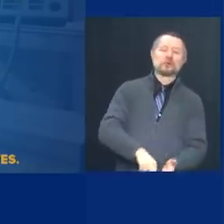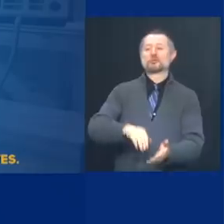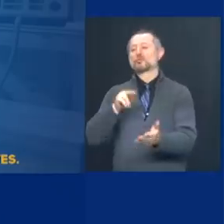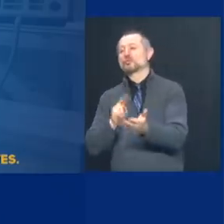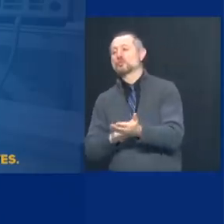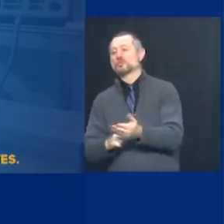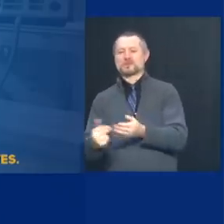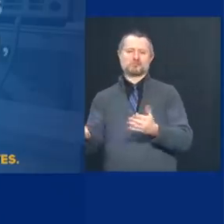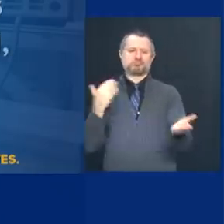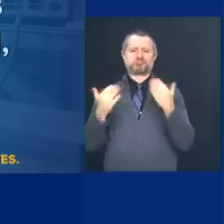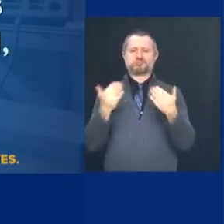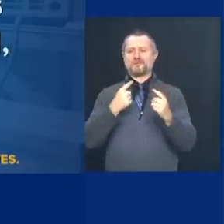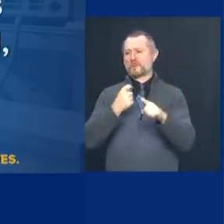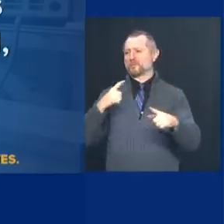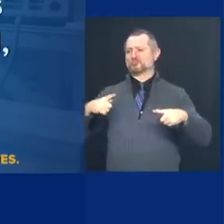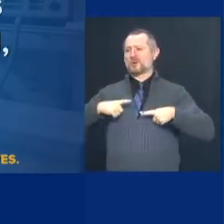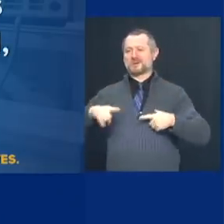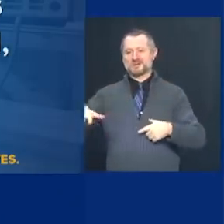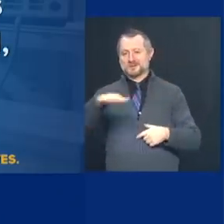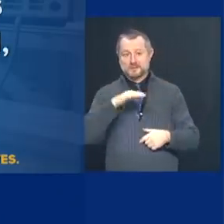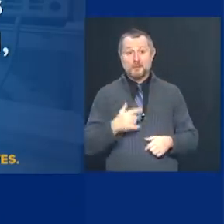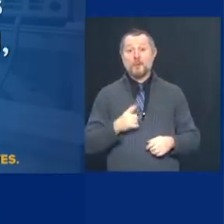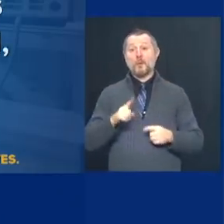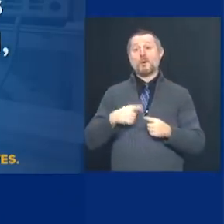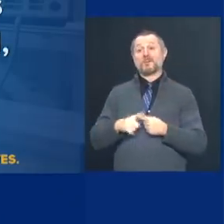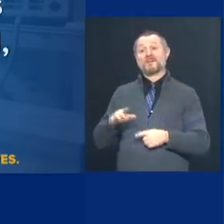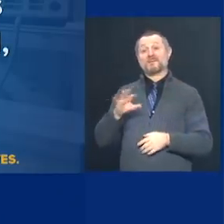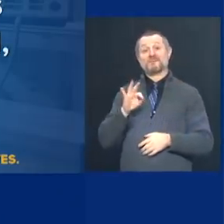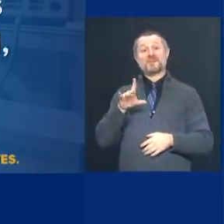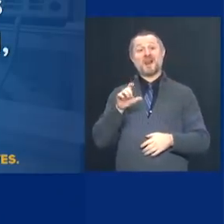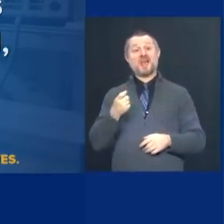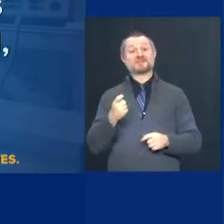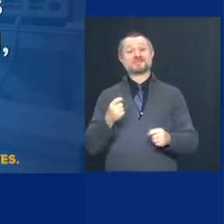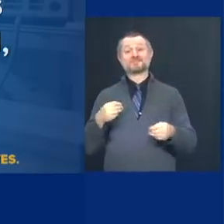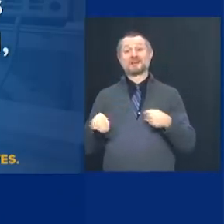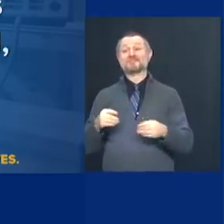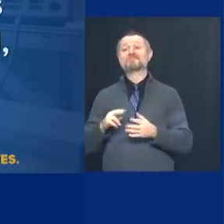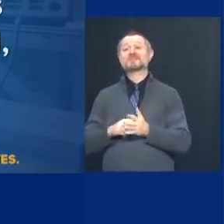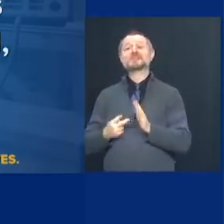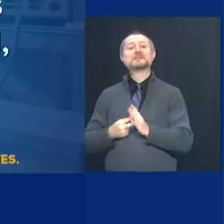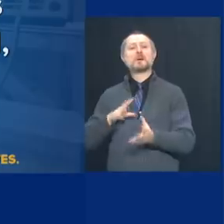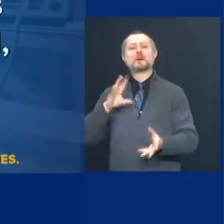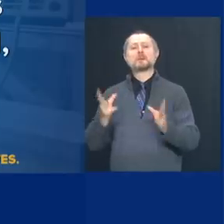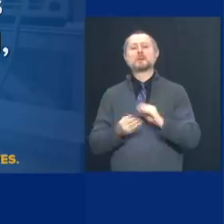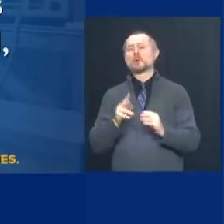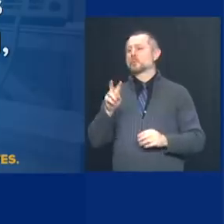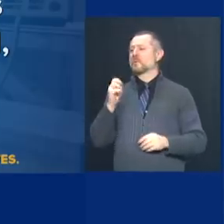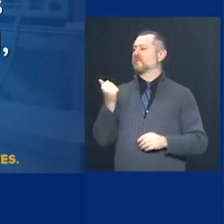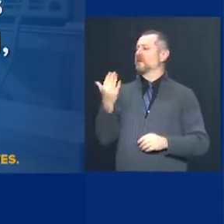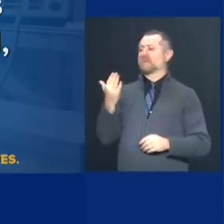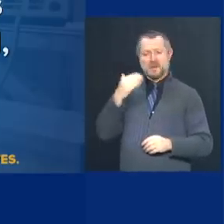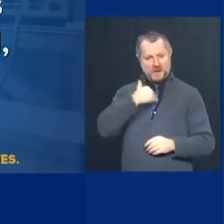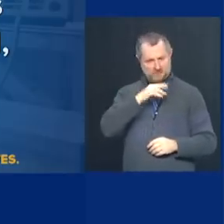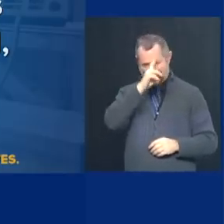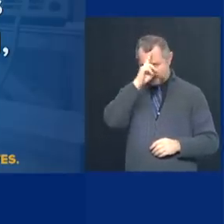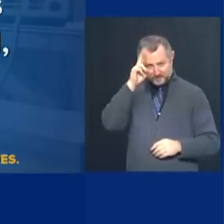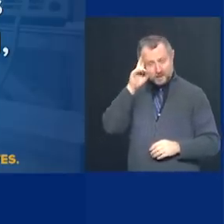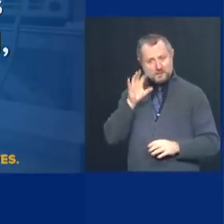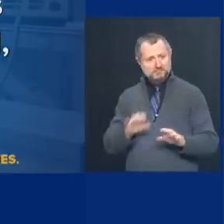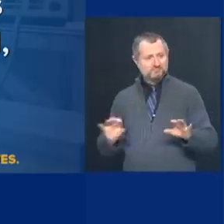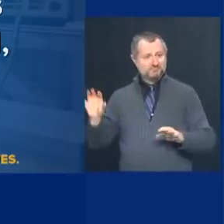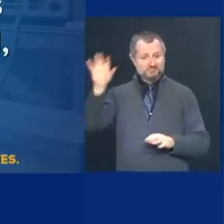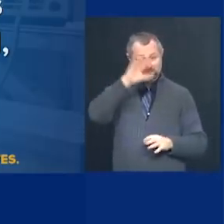the flex on the surgeon flex is, we have 215 hospitals. What happened in the spring, interestingly,